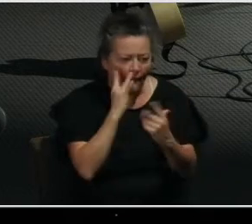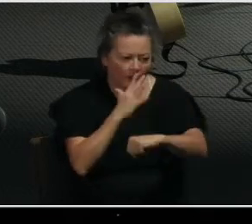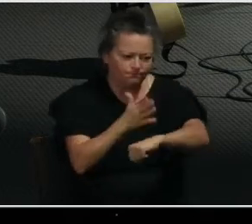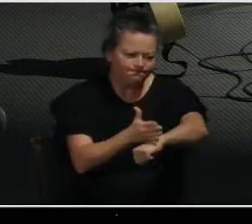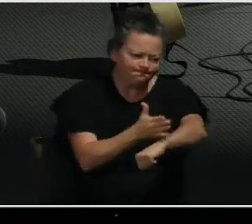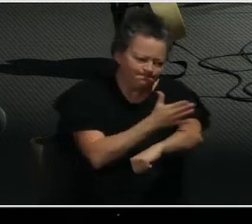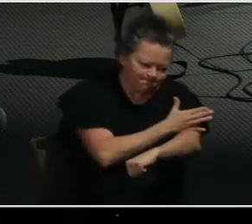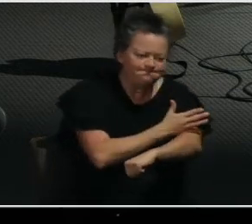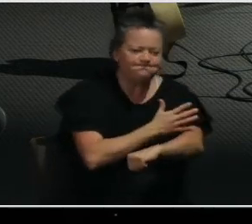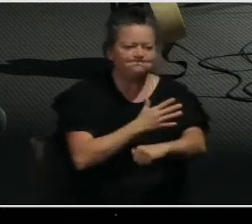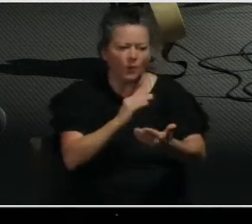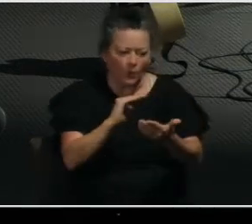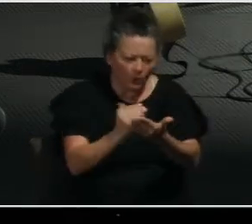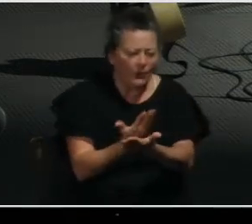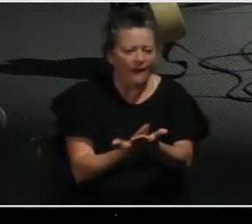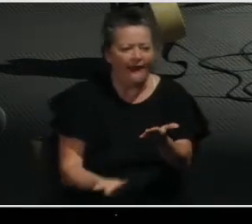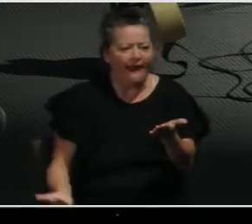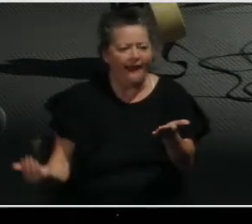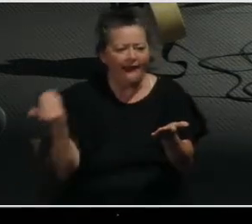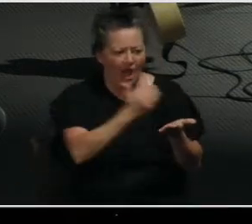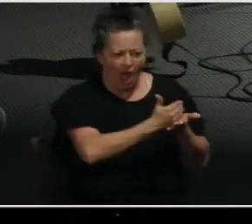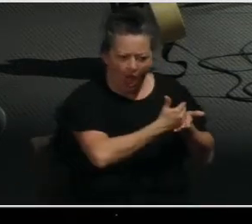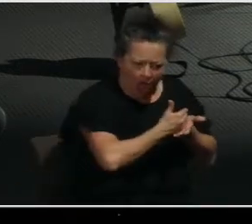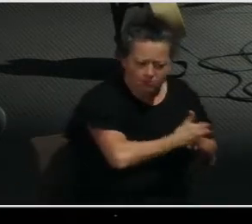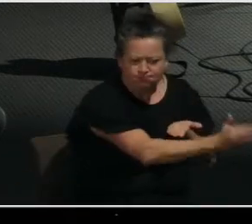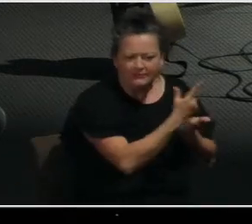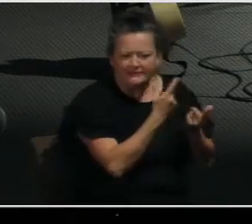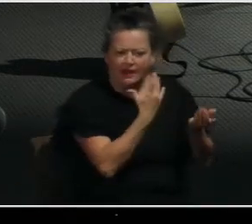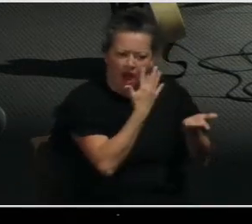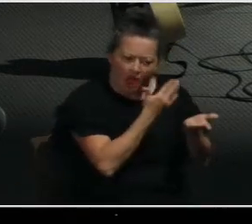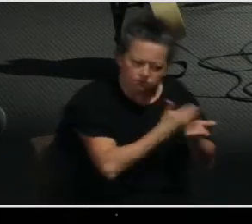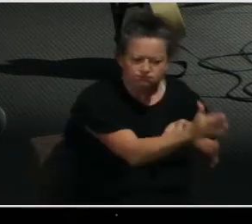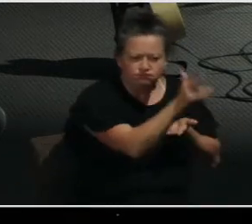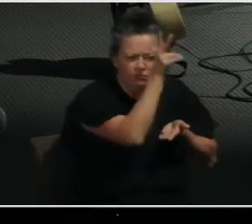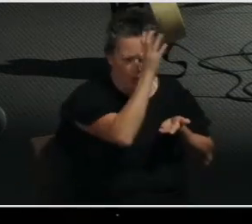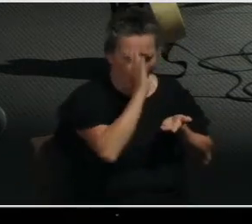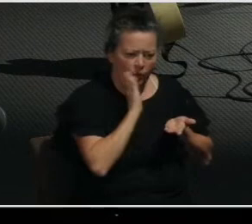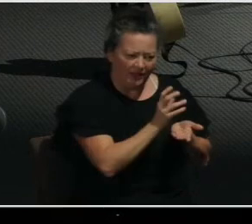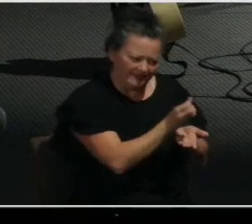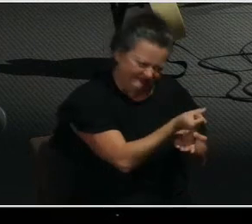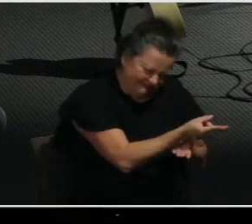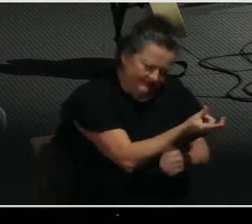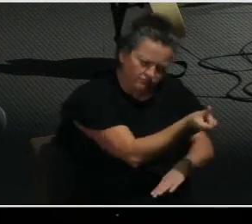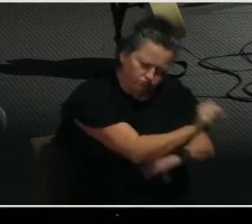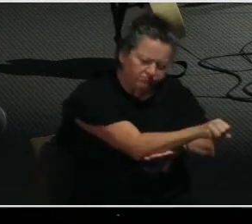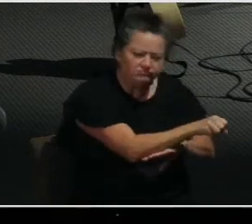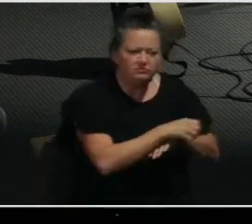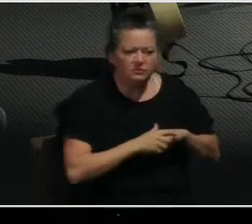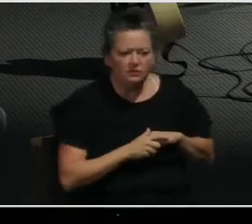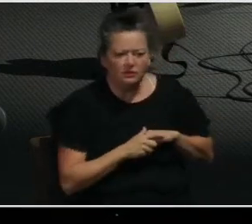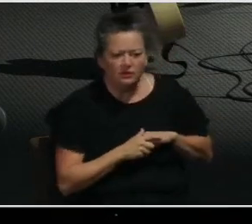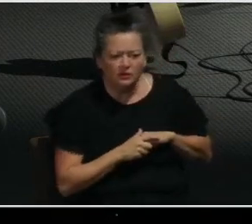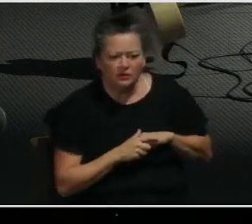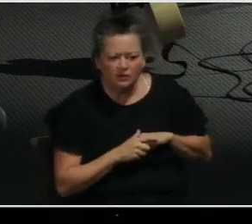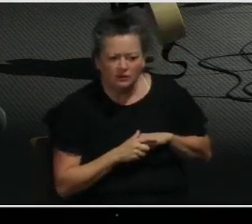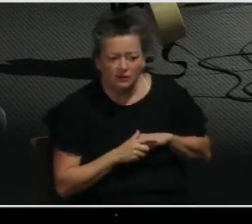and ultimately defeat Satan, sin, and death. And that's just four